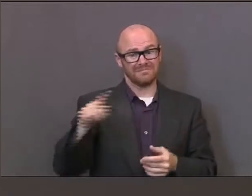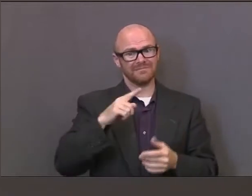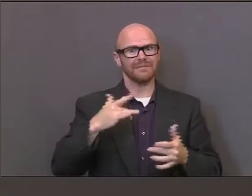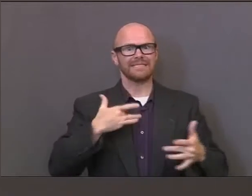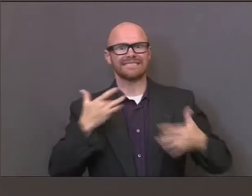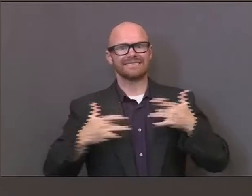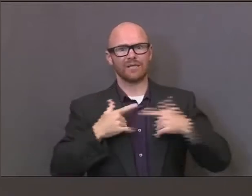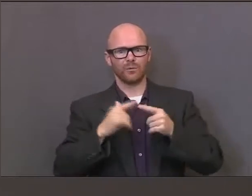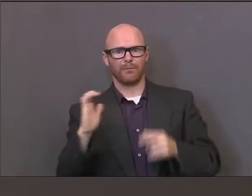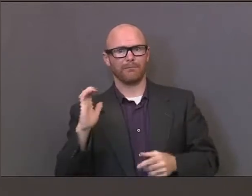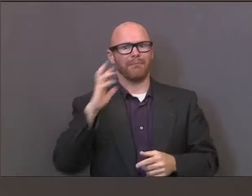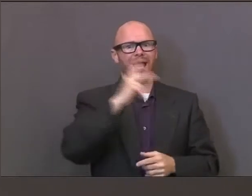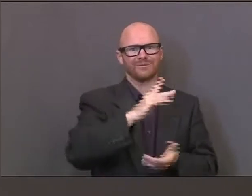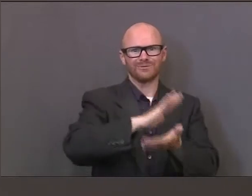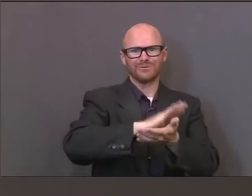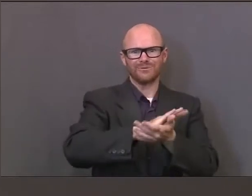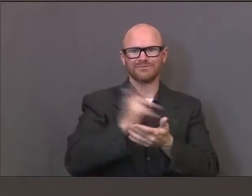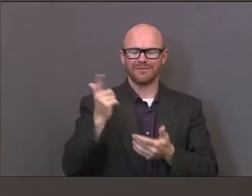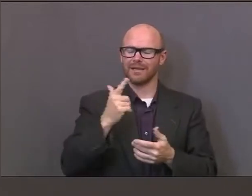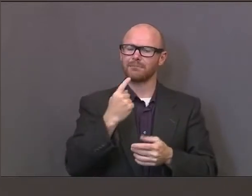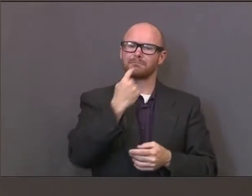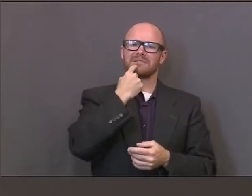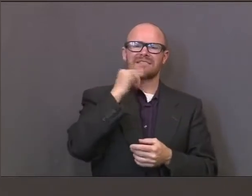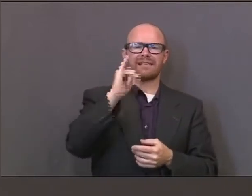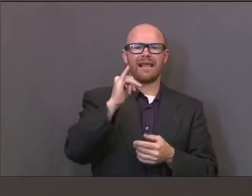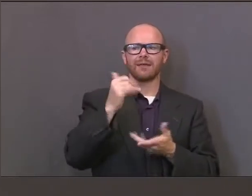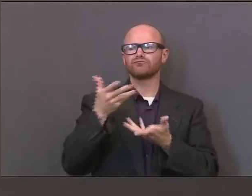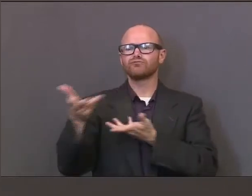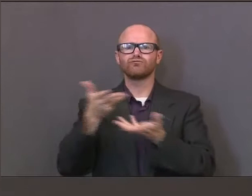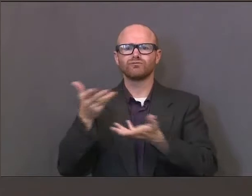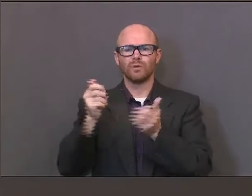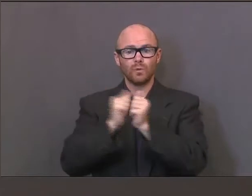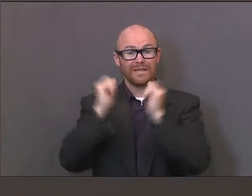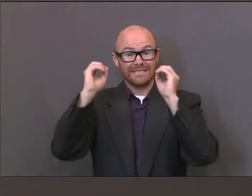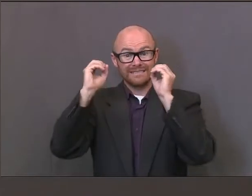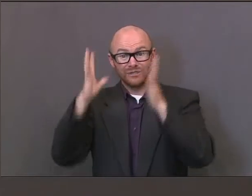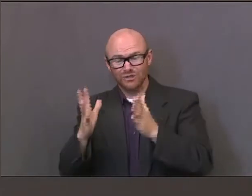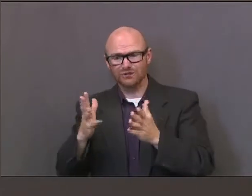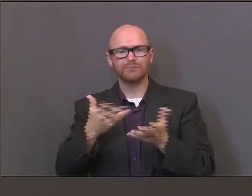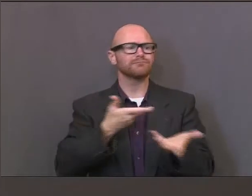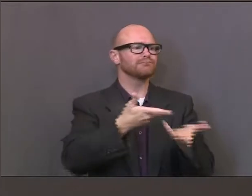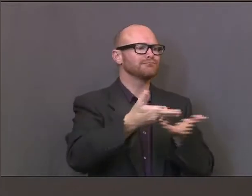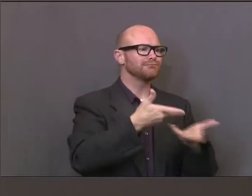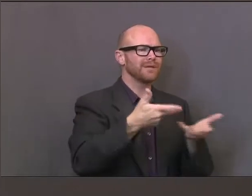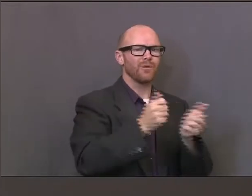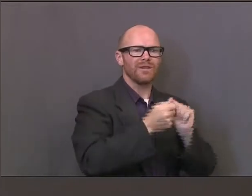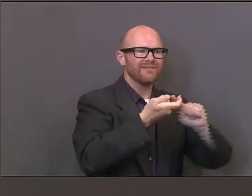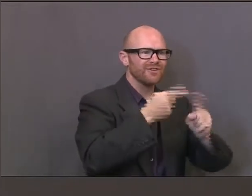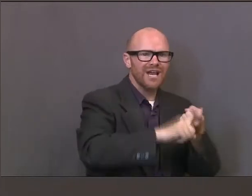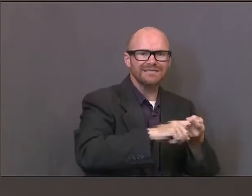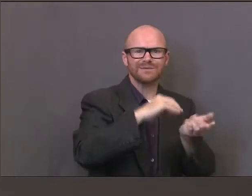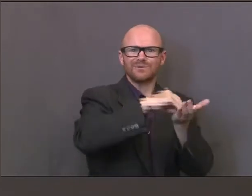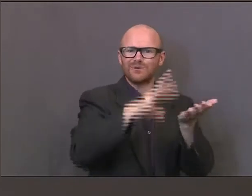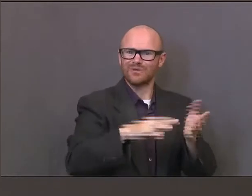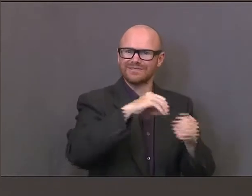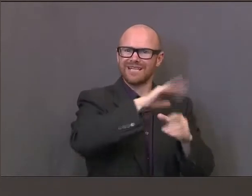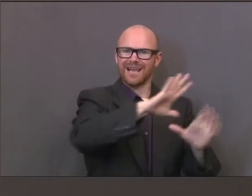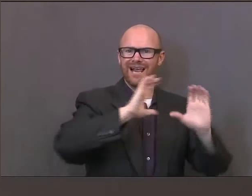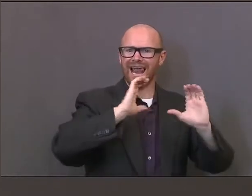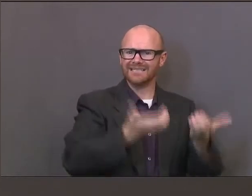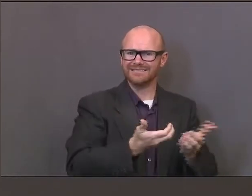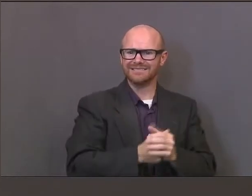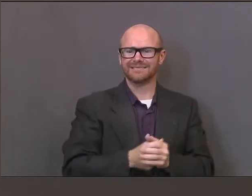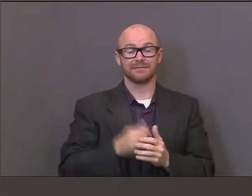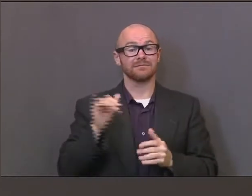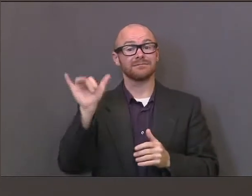in school. They've missed the learning experience and the association with their fellow students and friends there. And the teachers are